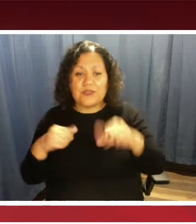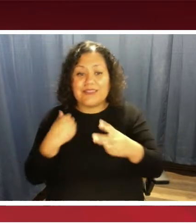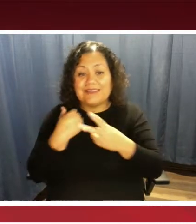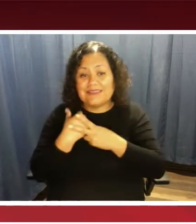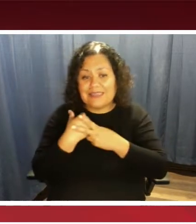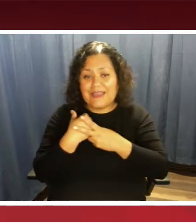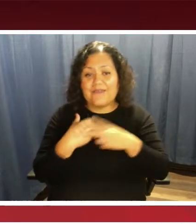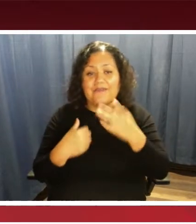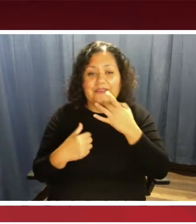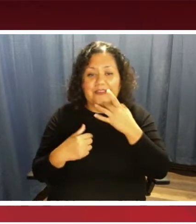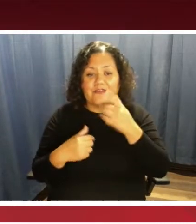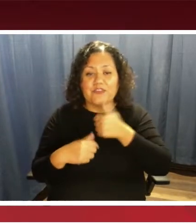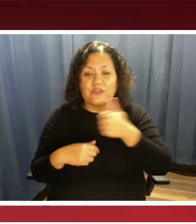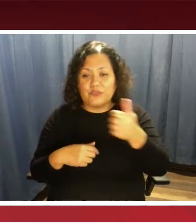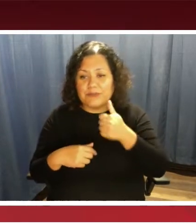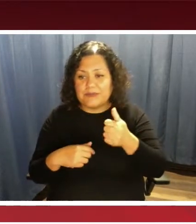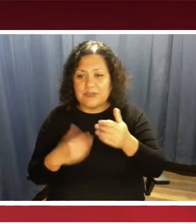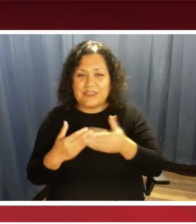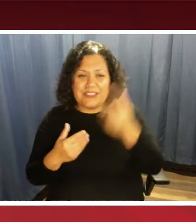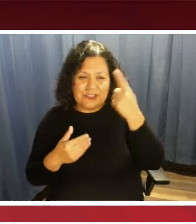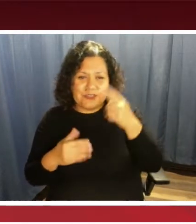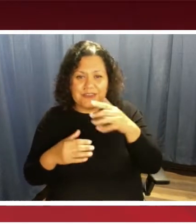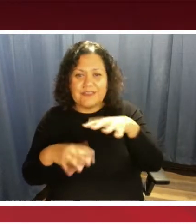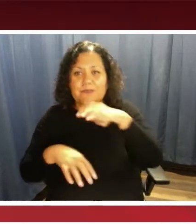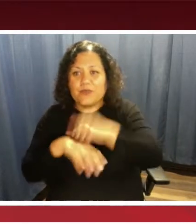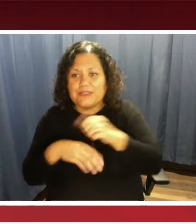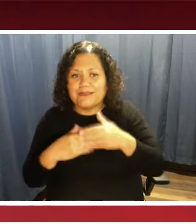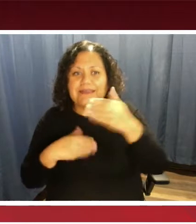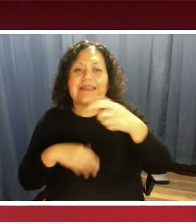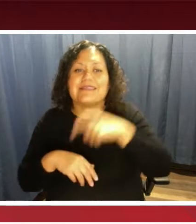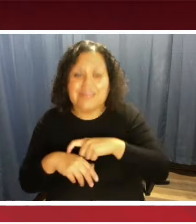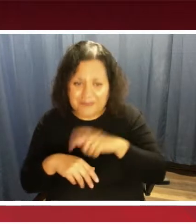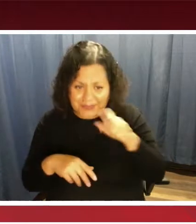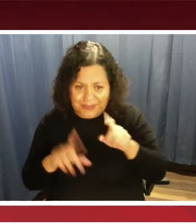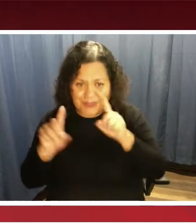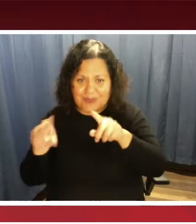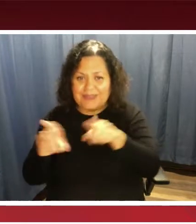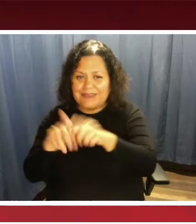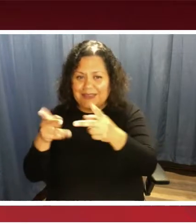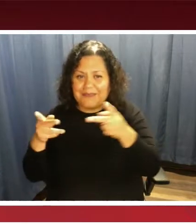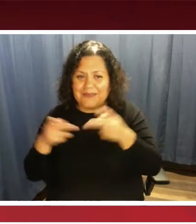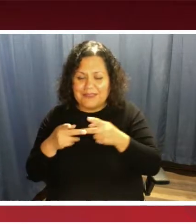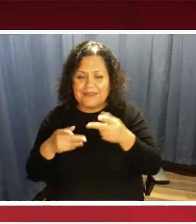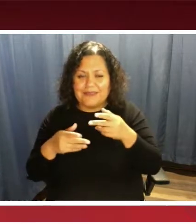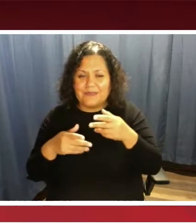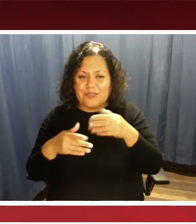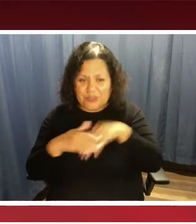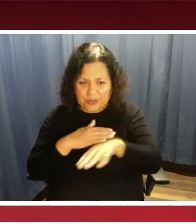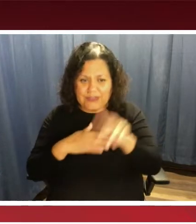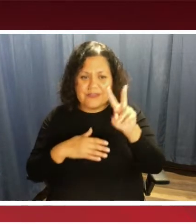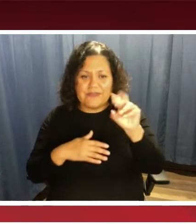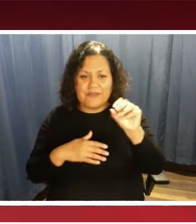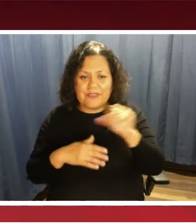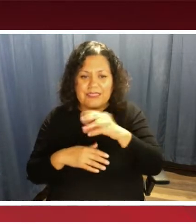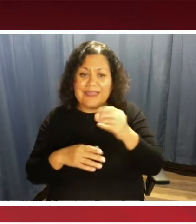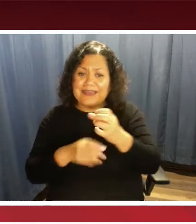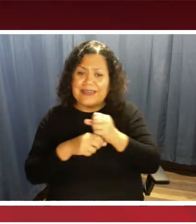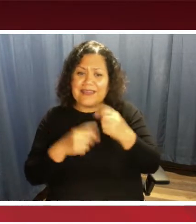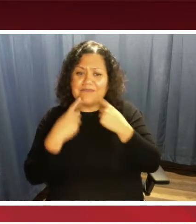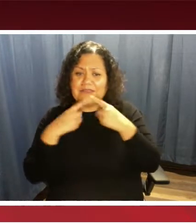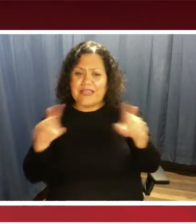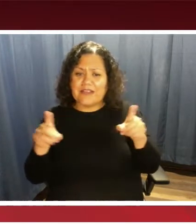so it's easier to book that trip next time you go into VOS. And get announcements from VIA there.